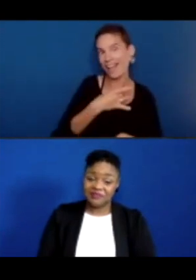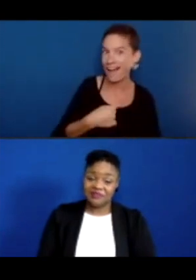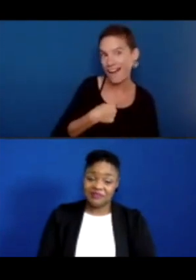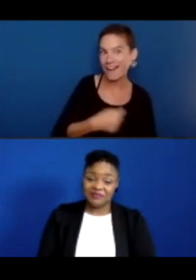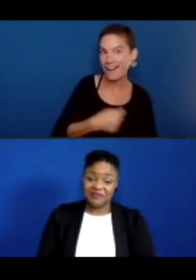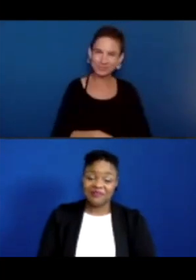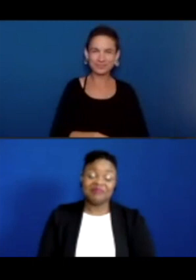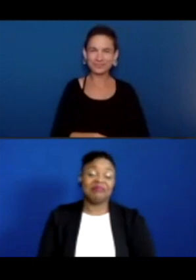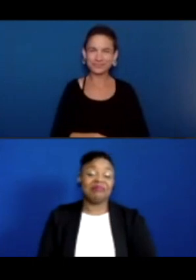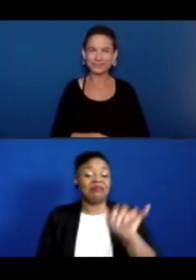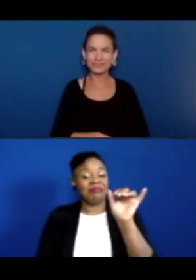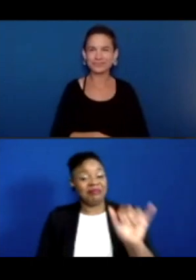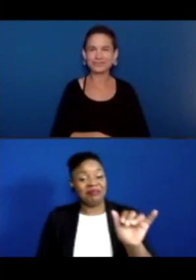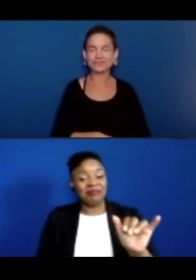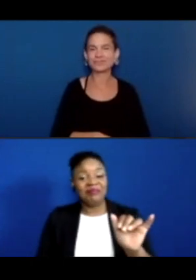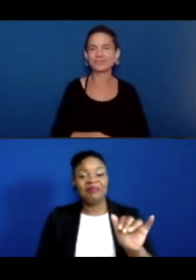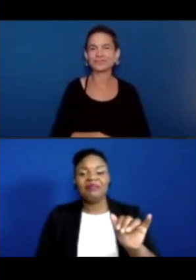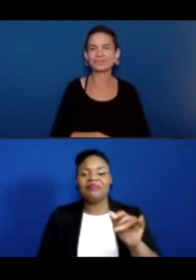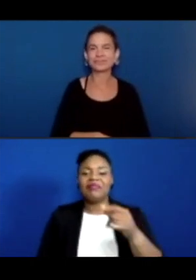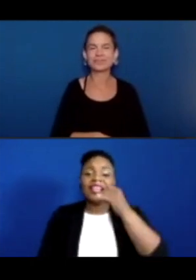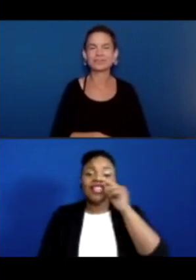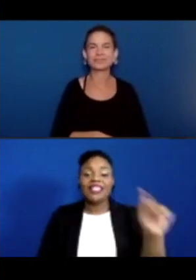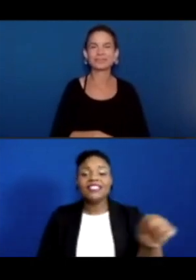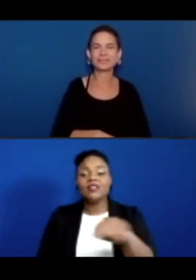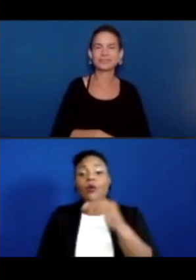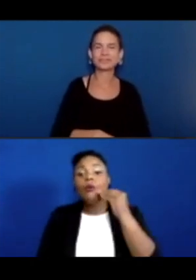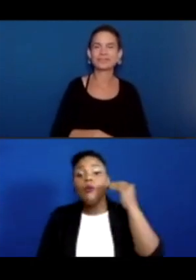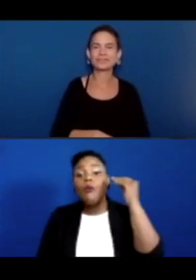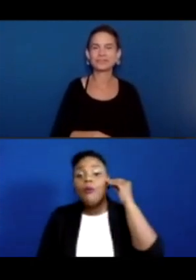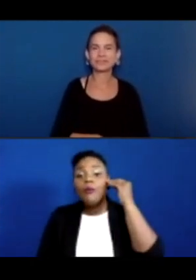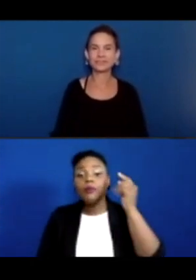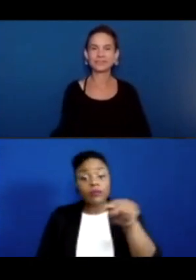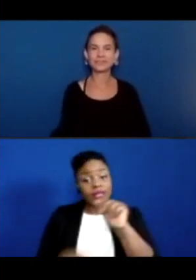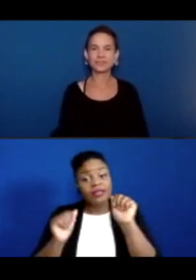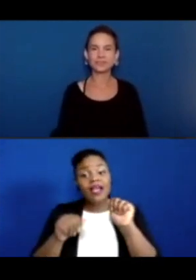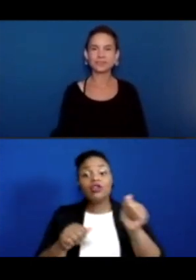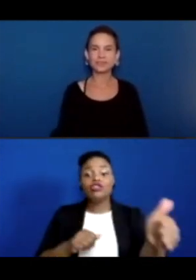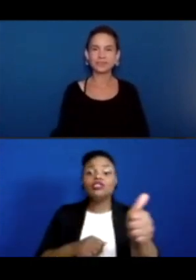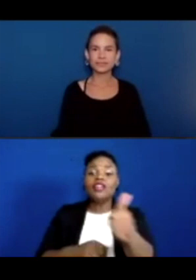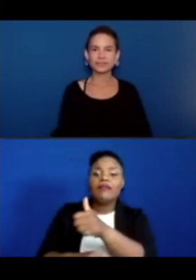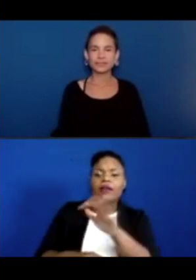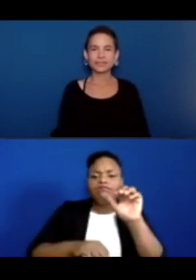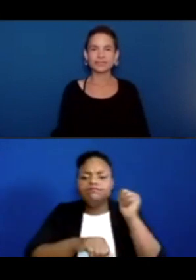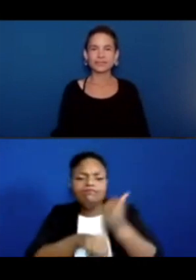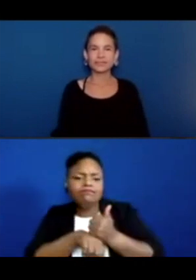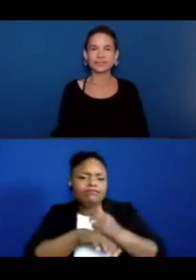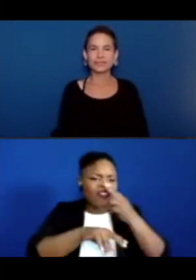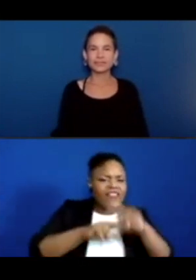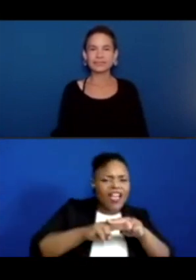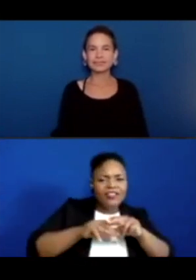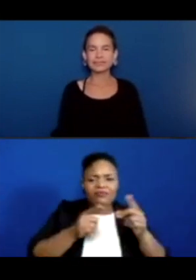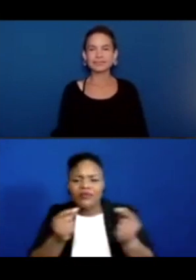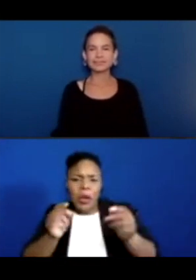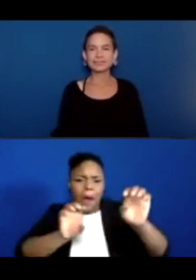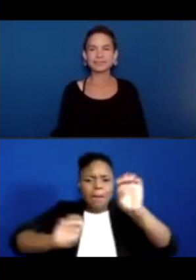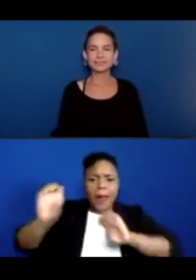So kids, at home, you can do this fun and easy experiment. You can have a little bit of food coloring.